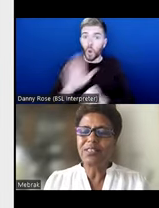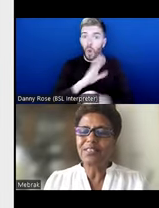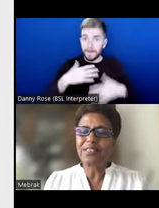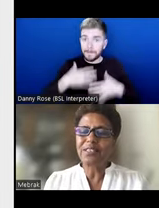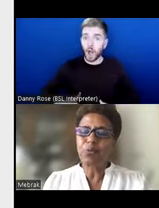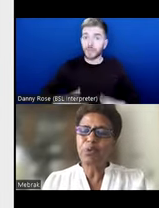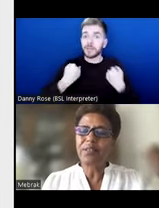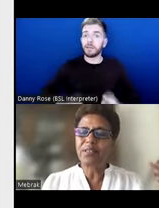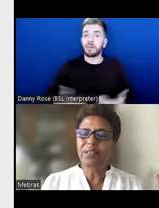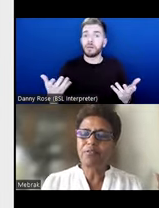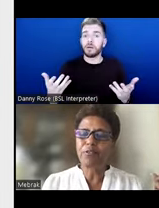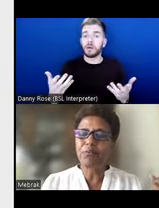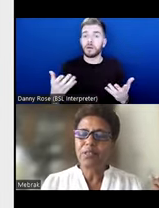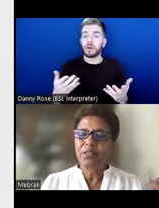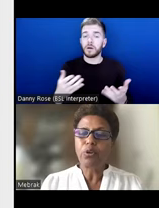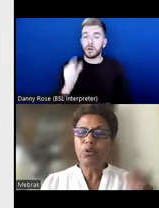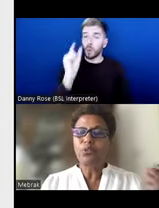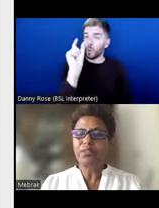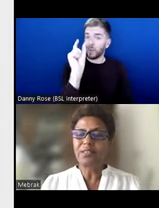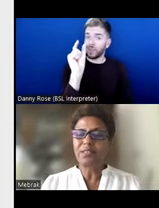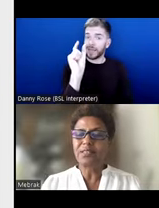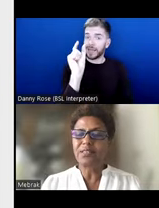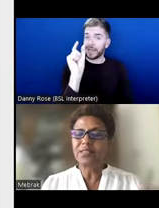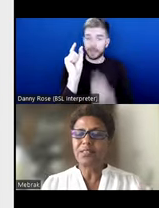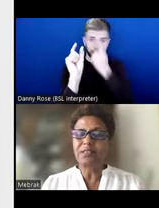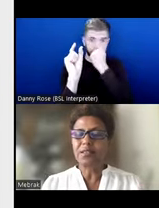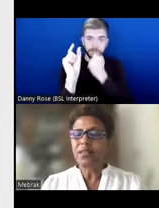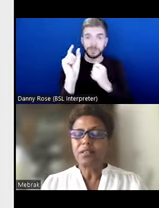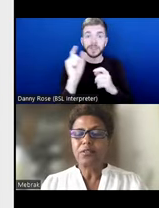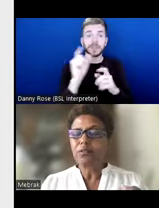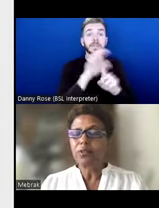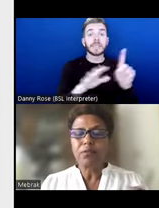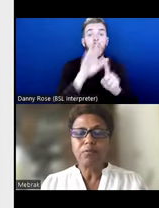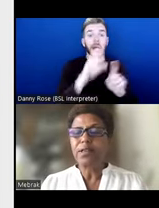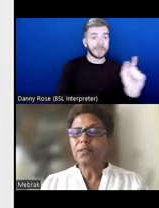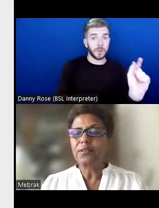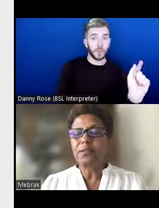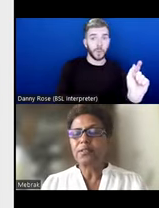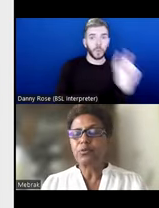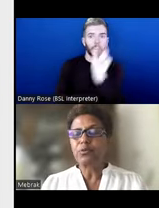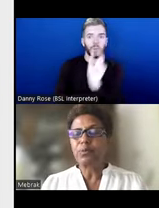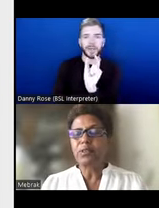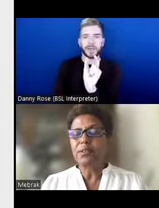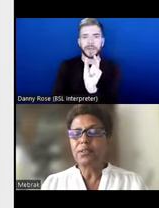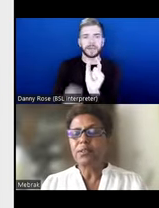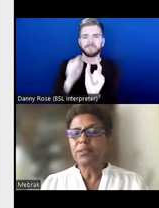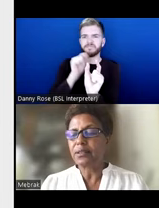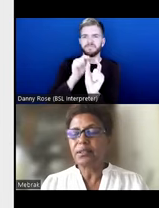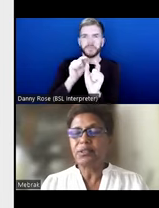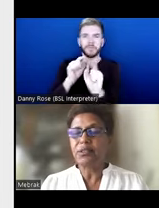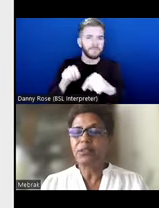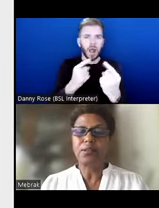you can't just take one thing from the whole society, such as, you know, violence against women and